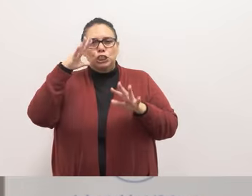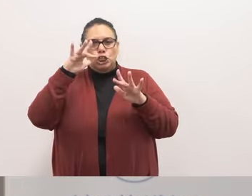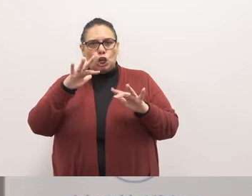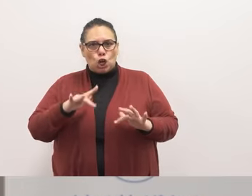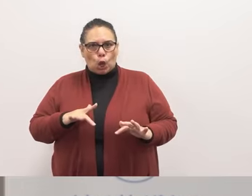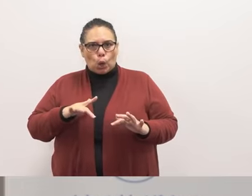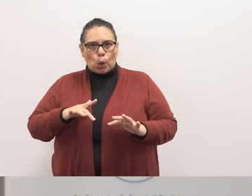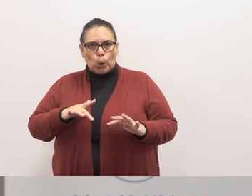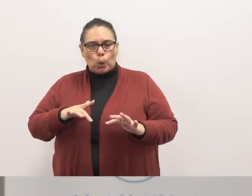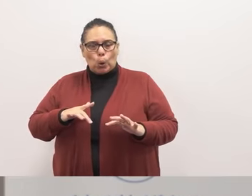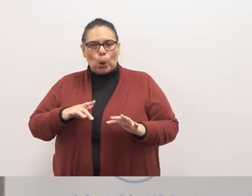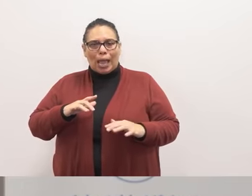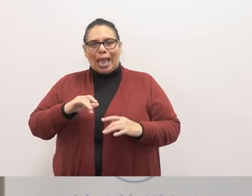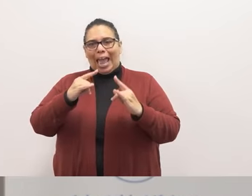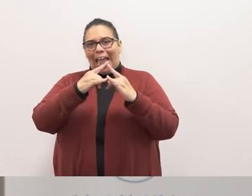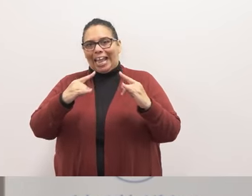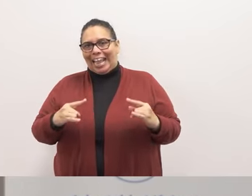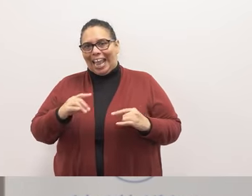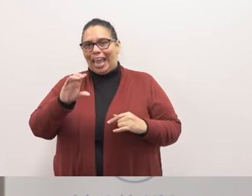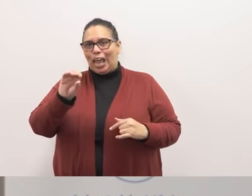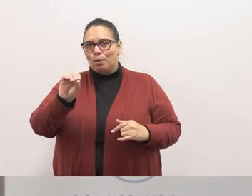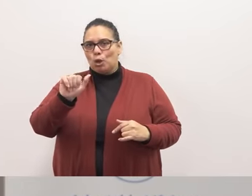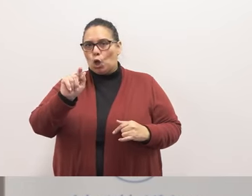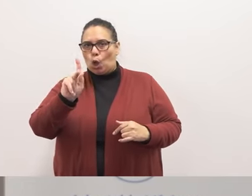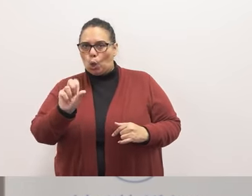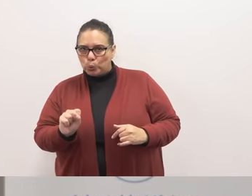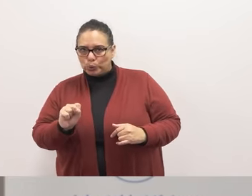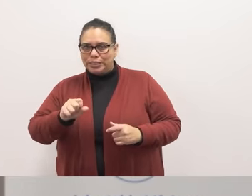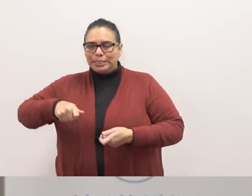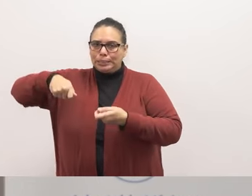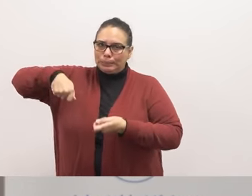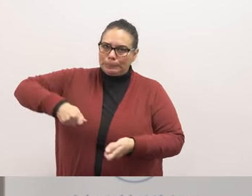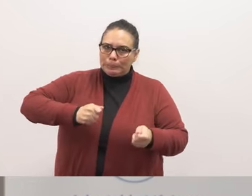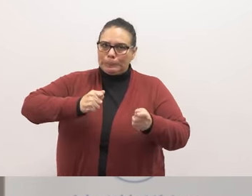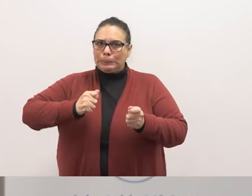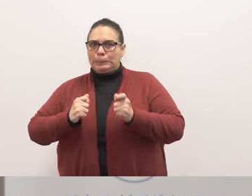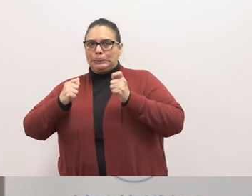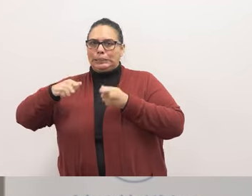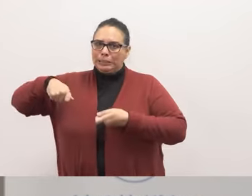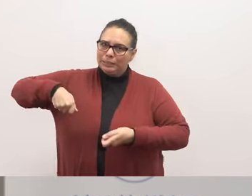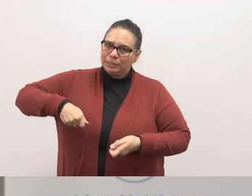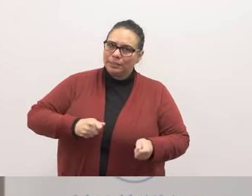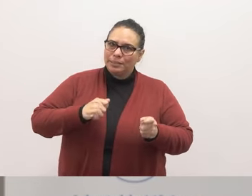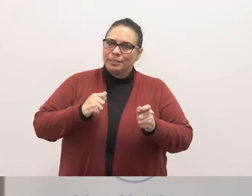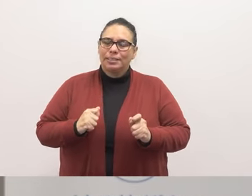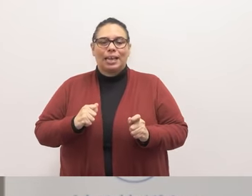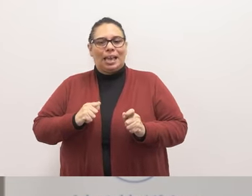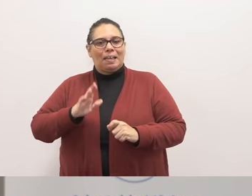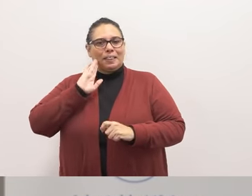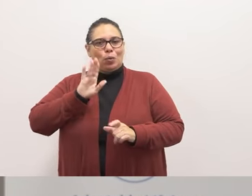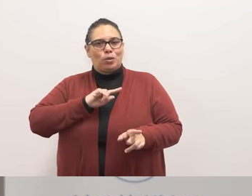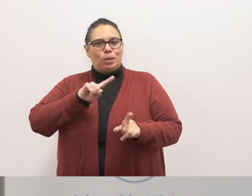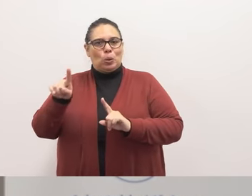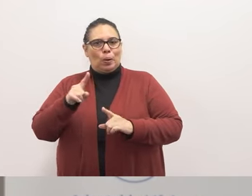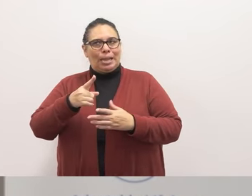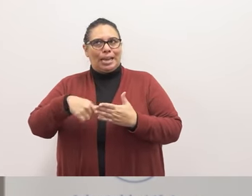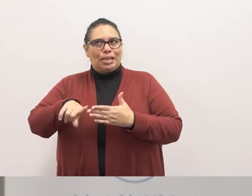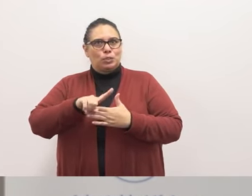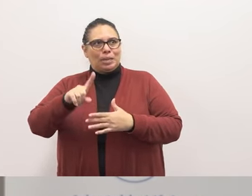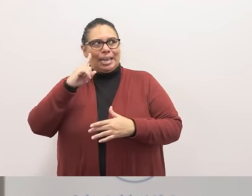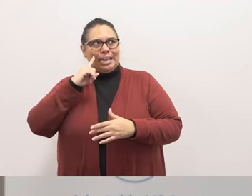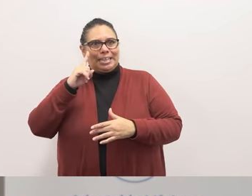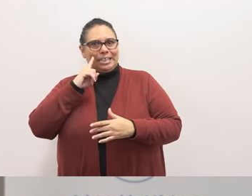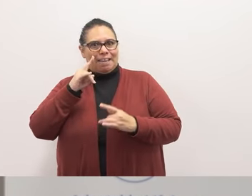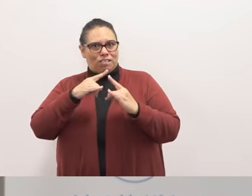camp oaks so the kids can relate to that we were in a fifth grade class the kids at lincoln are going to be going next week i believe it is